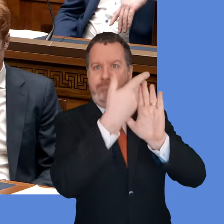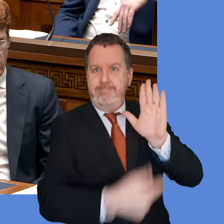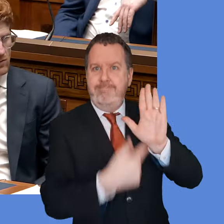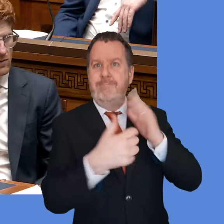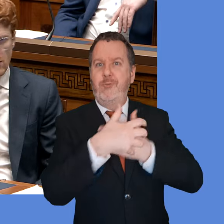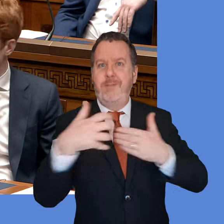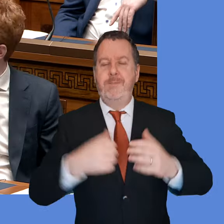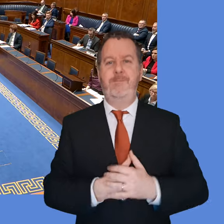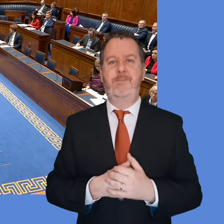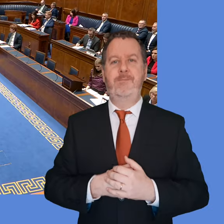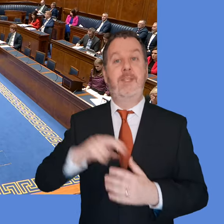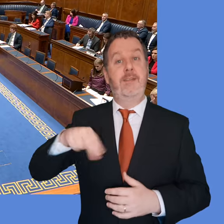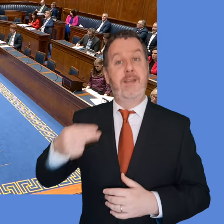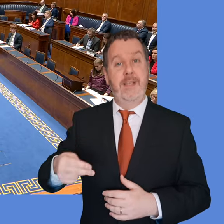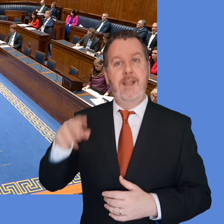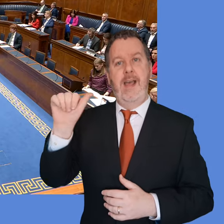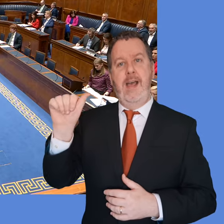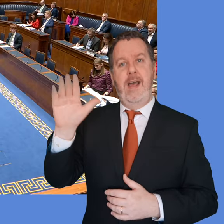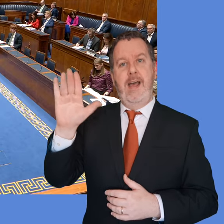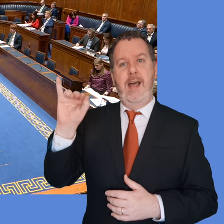Well, Jim Allister. Next question.